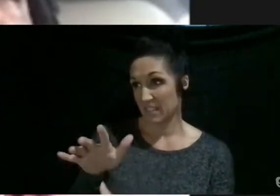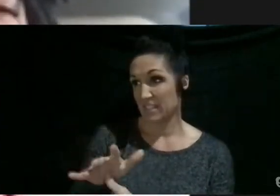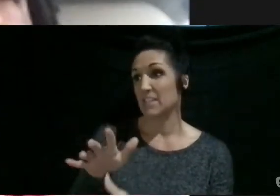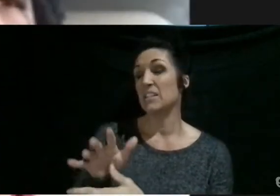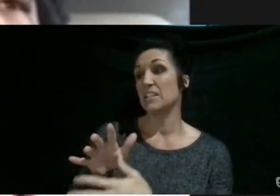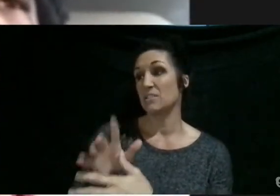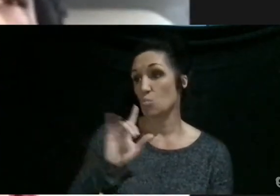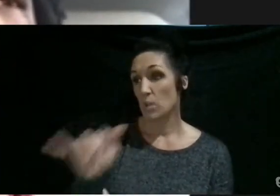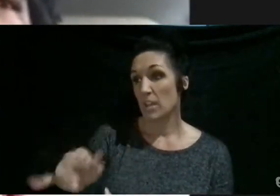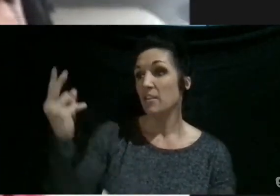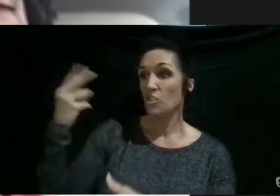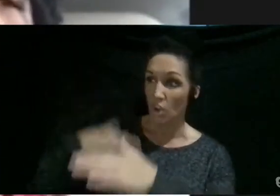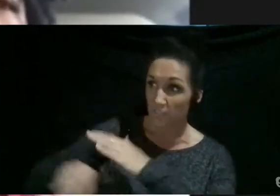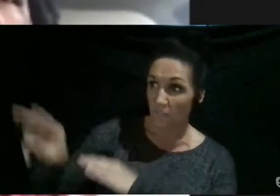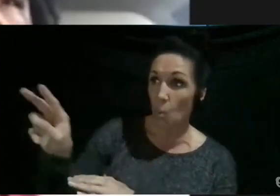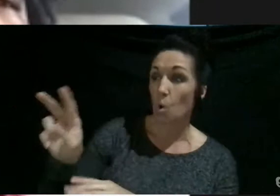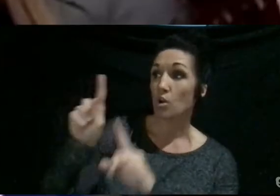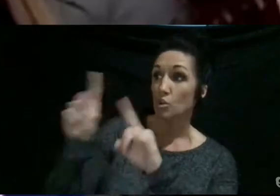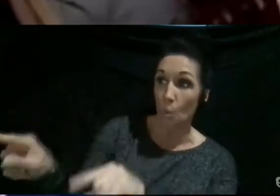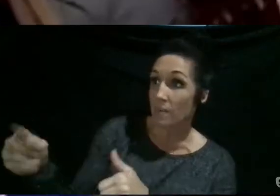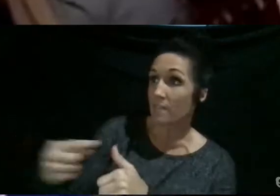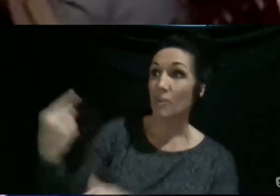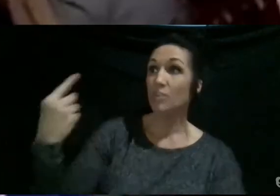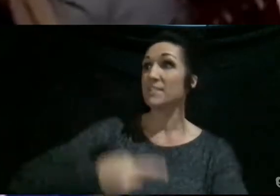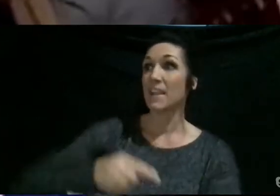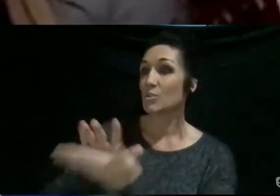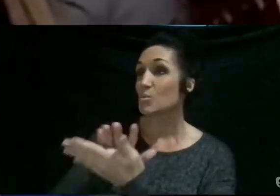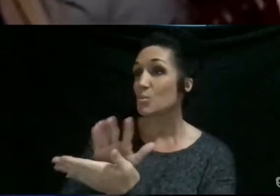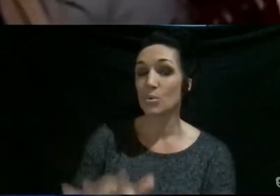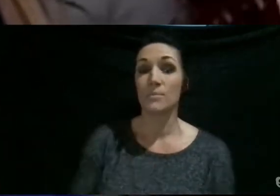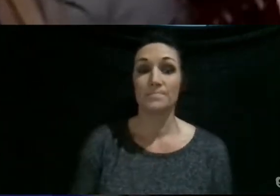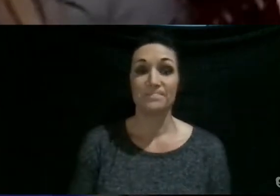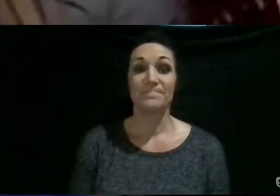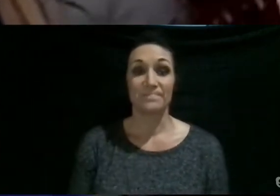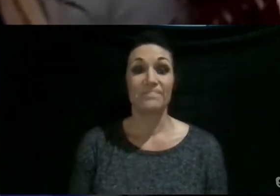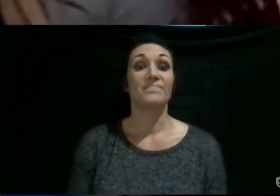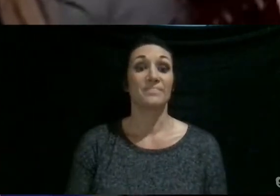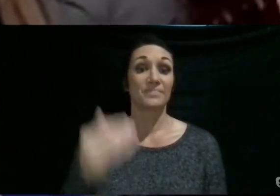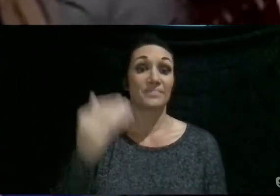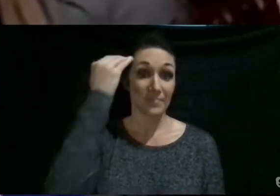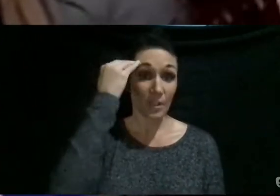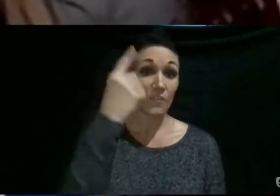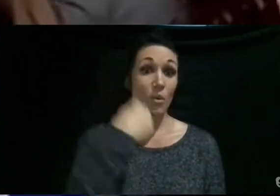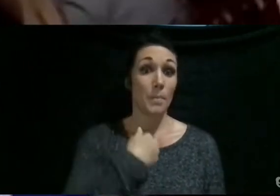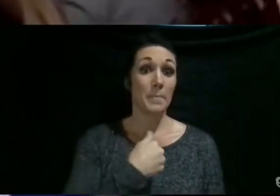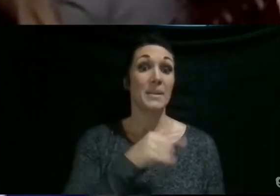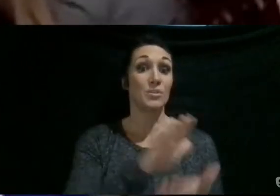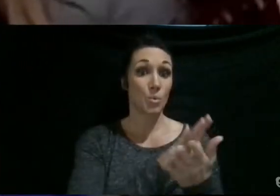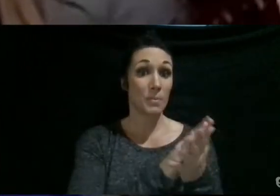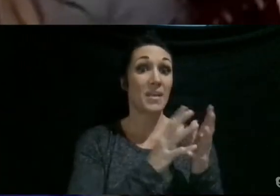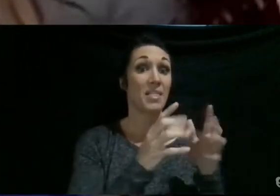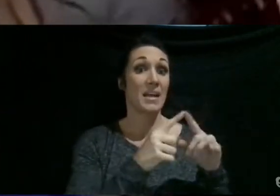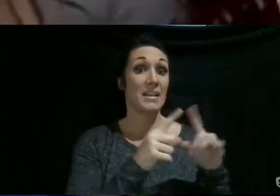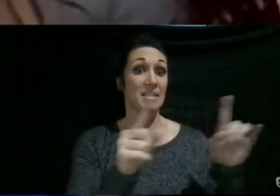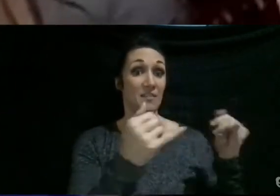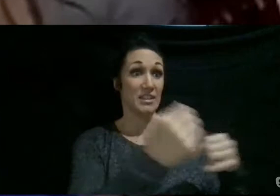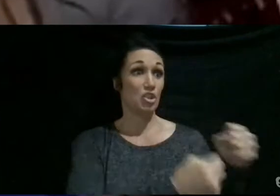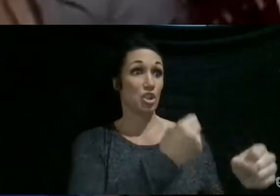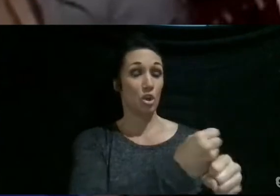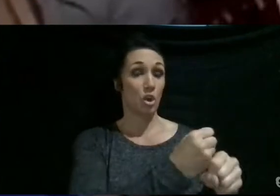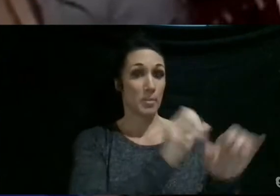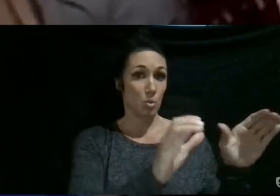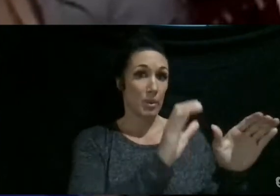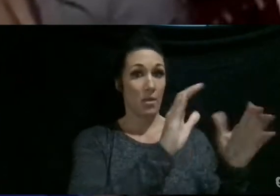was really looking forward to going to the first day of school. I know, at least for me, school's going to be a lot different this year because I'm actually doing the